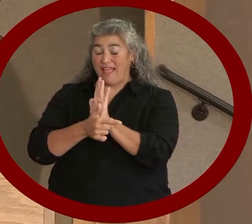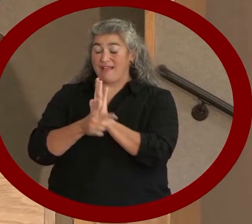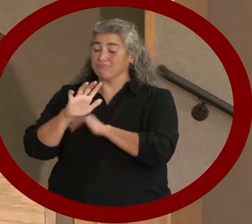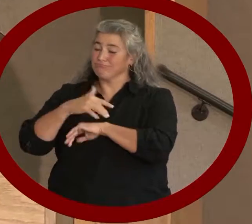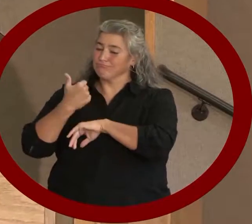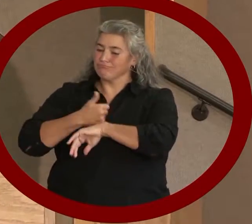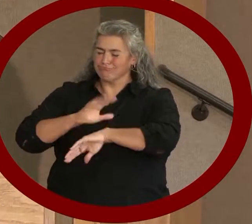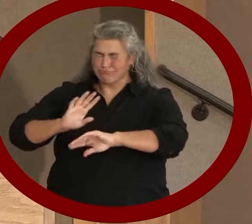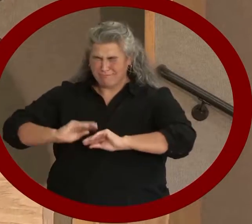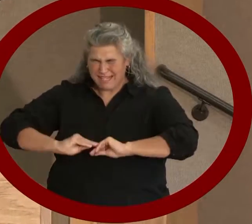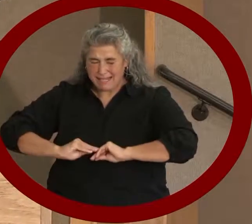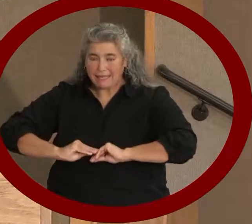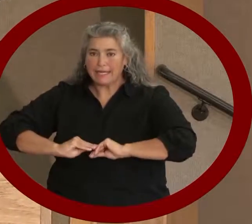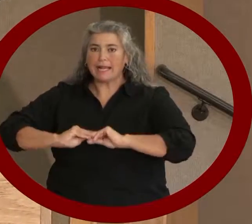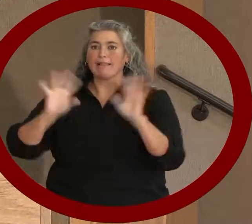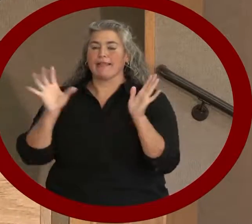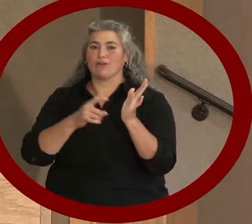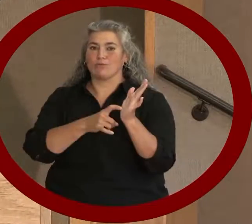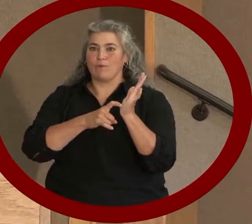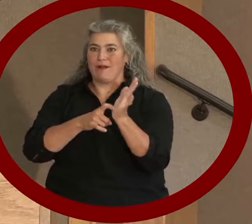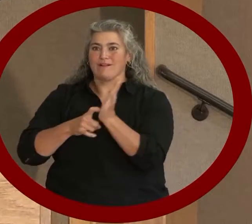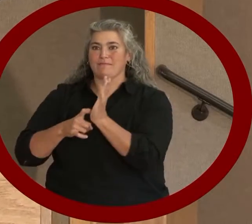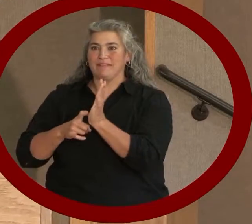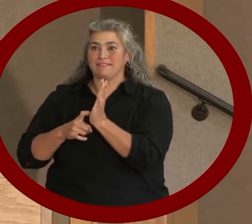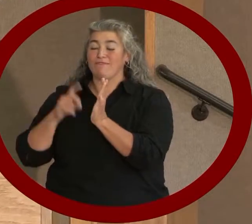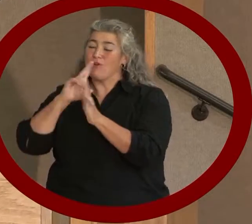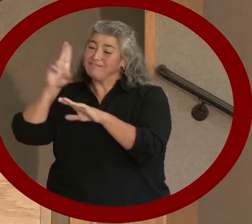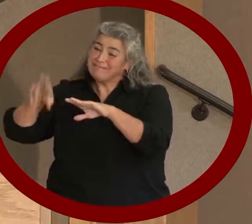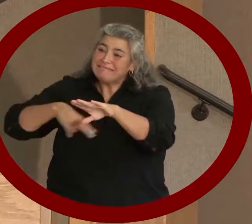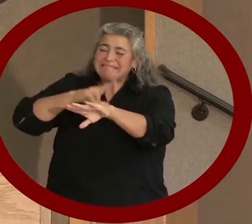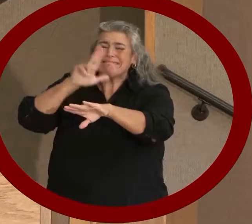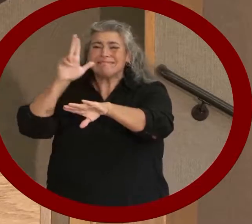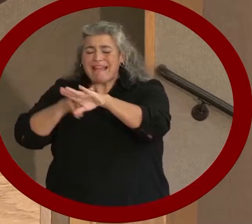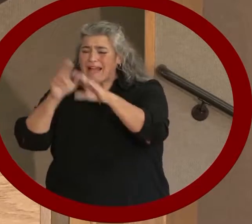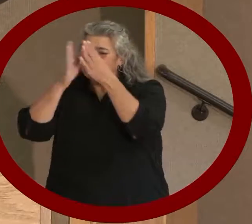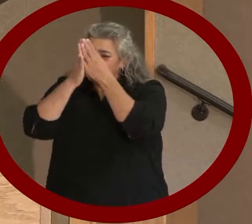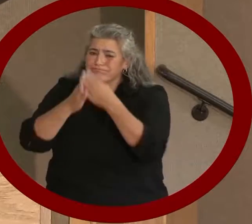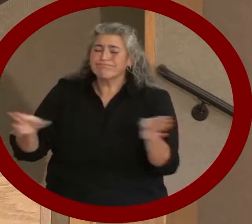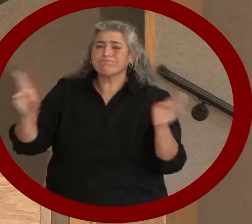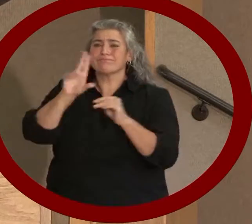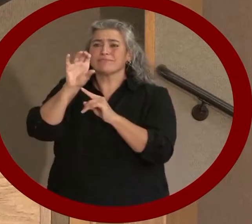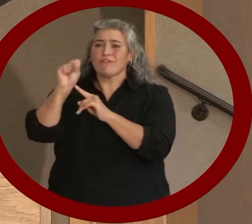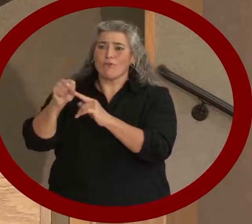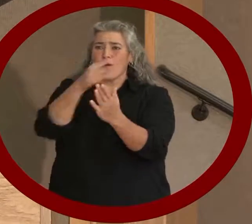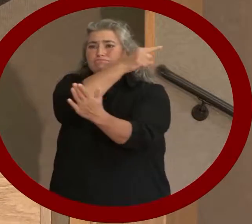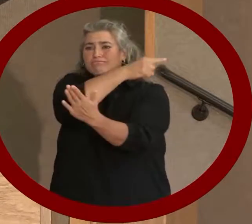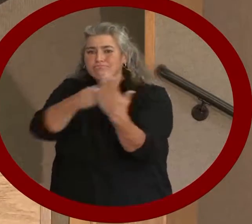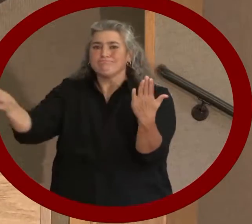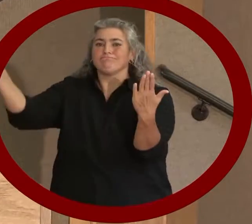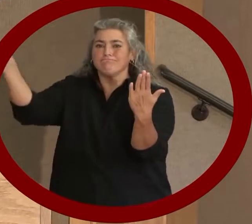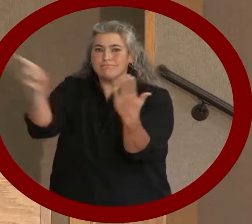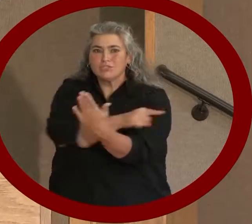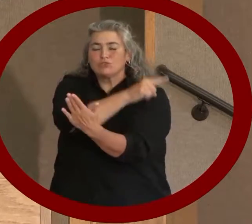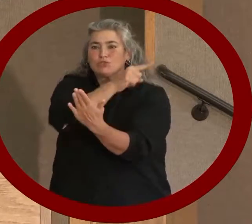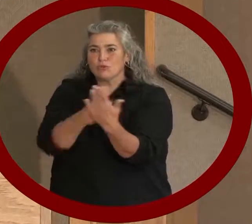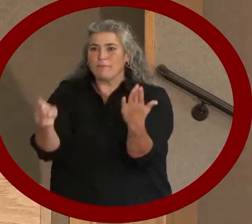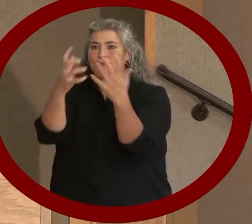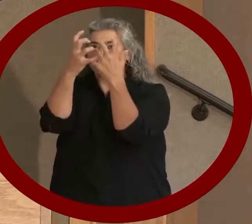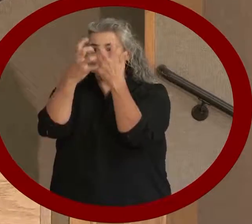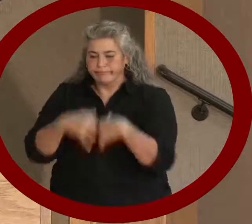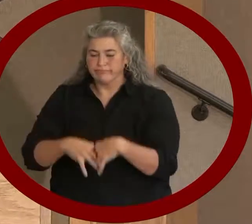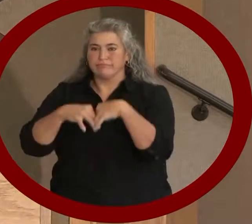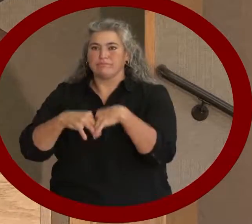for the elimination of discrimination against people with disabilities. The ADA